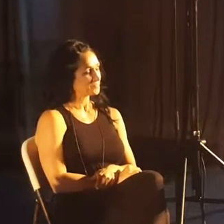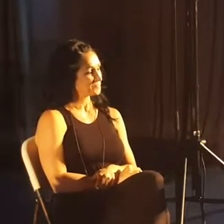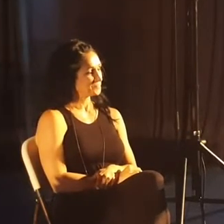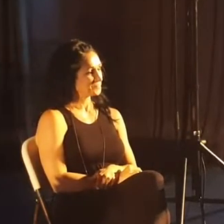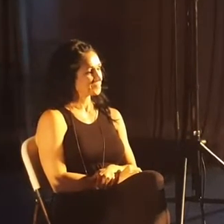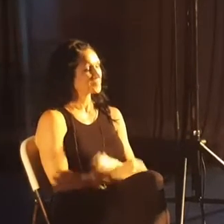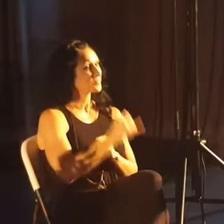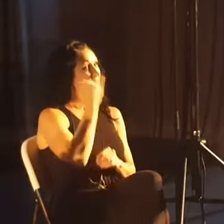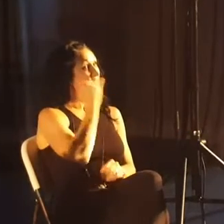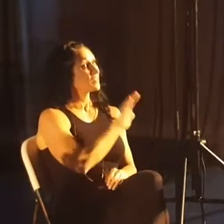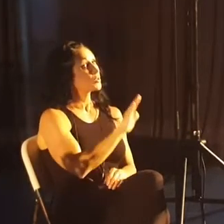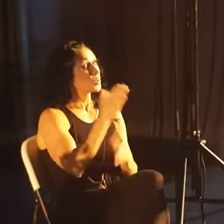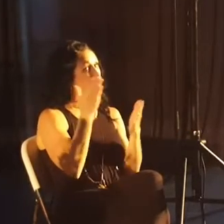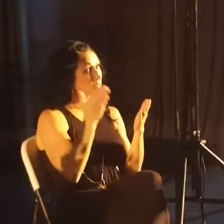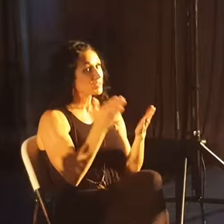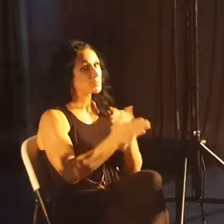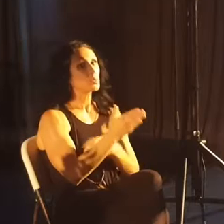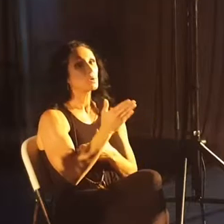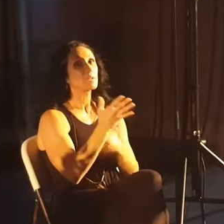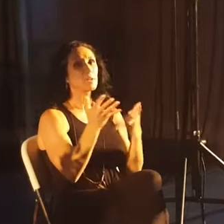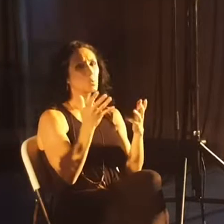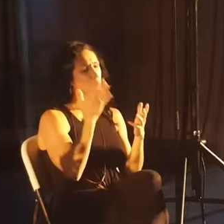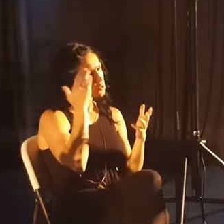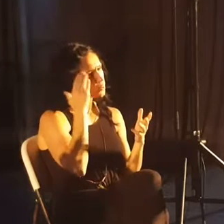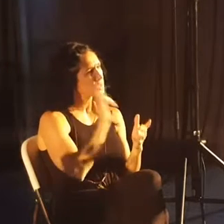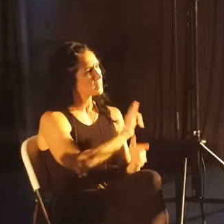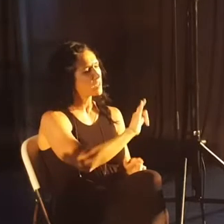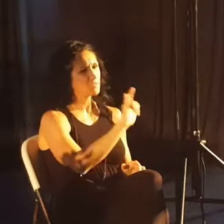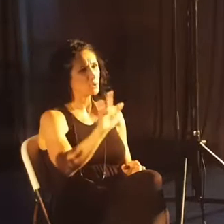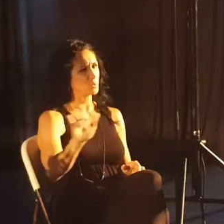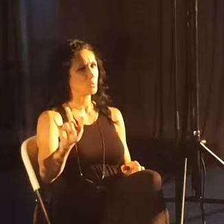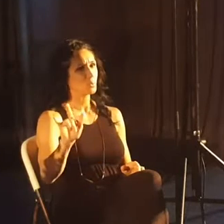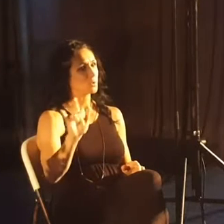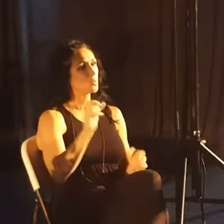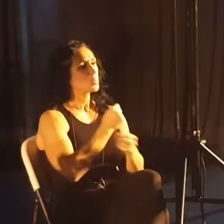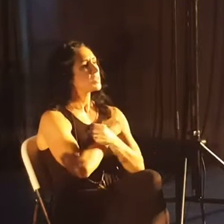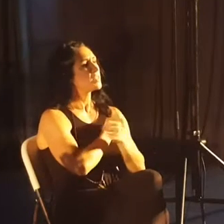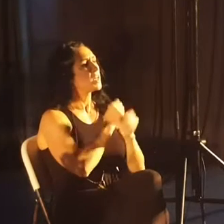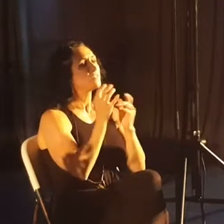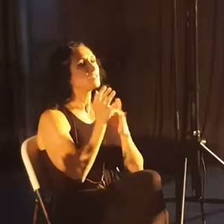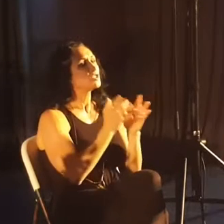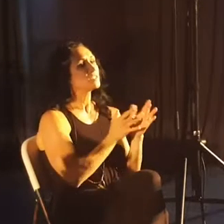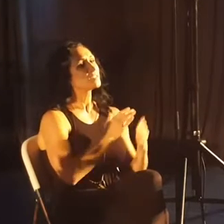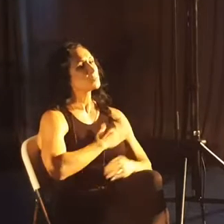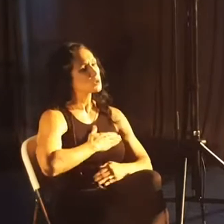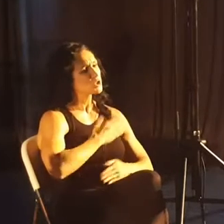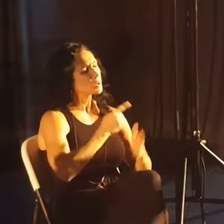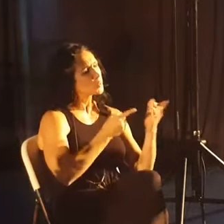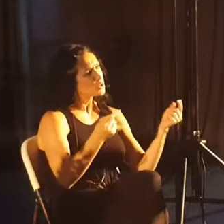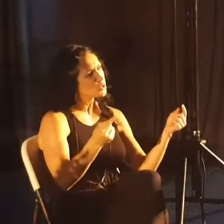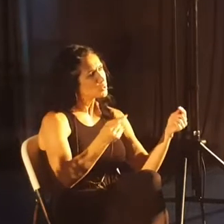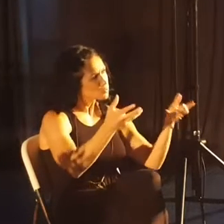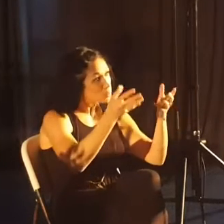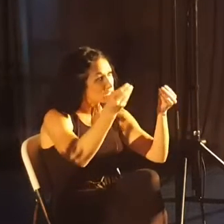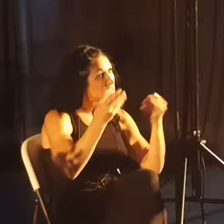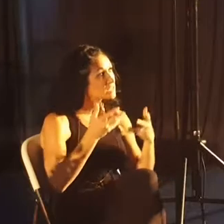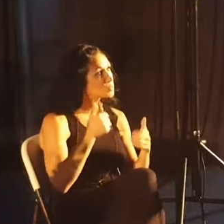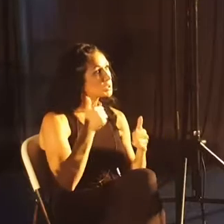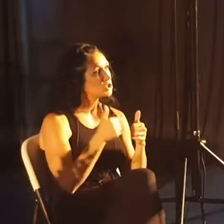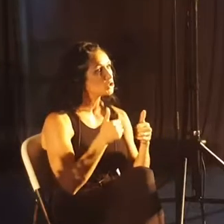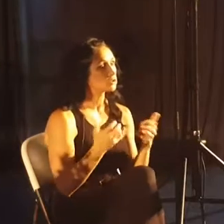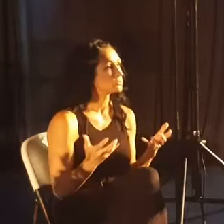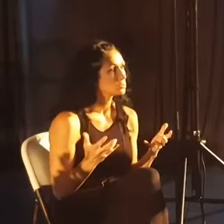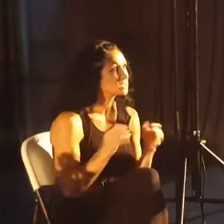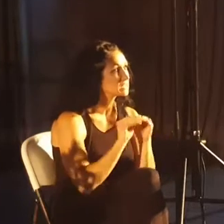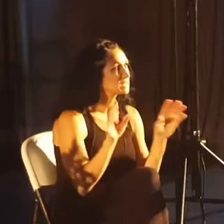And if you're here this morning and that's you, I want you to know we love you with the love of Jesus, and we appreciate what you do. We just want you to tell us which one